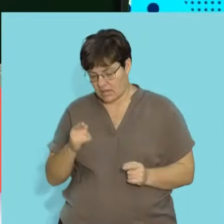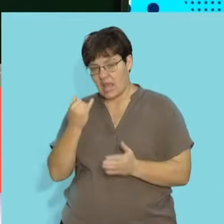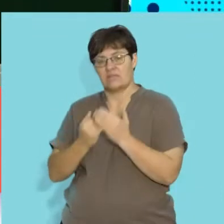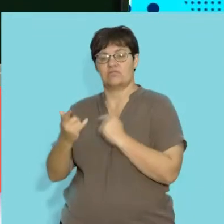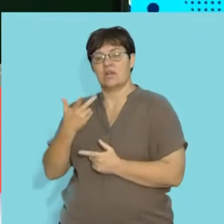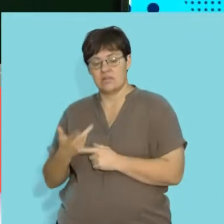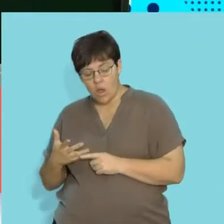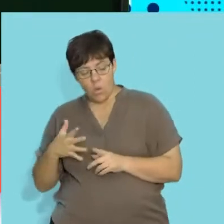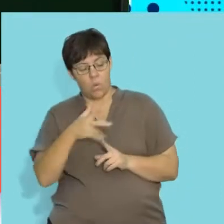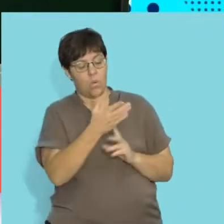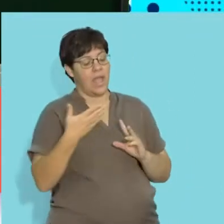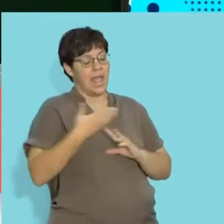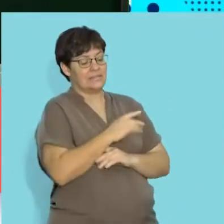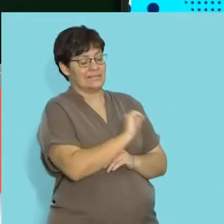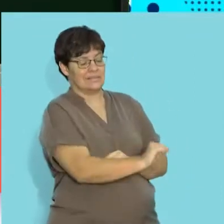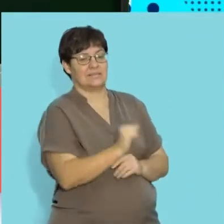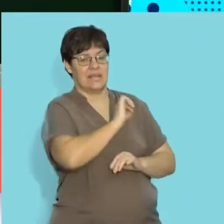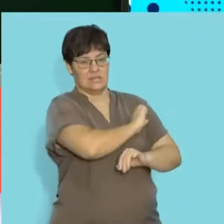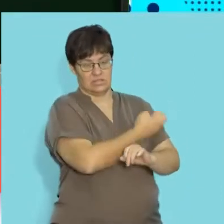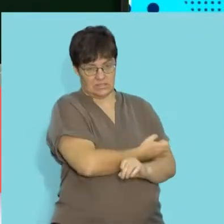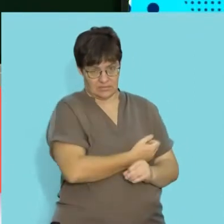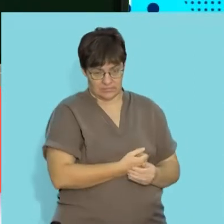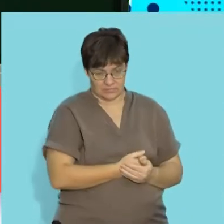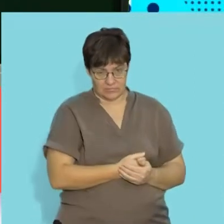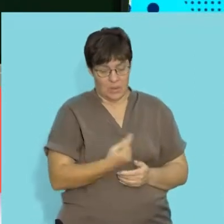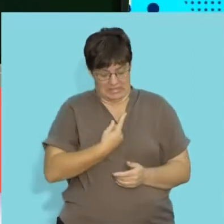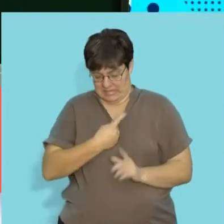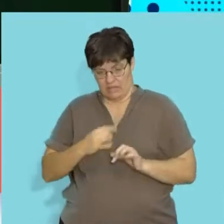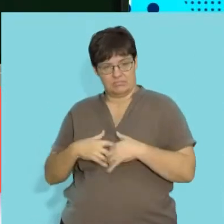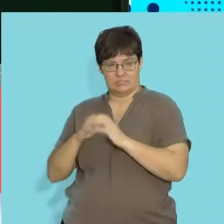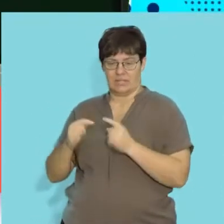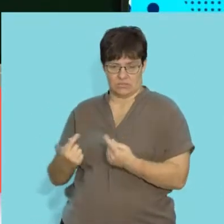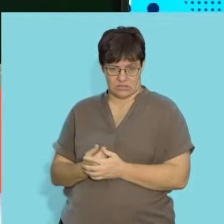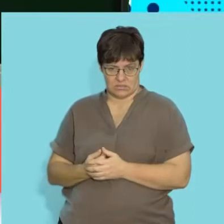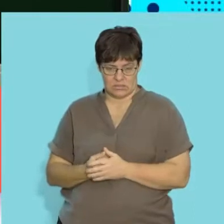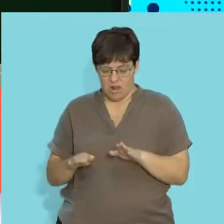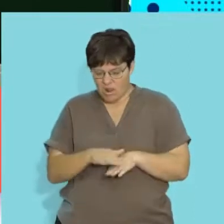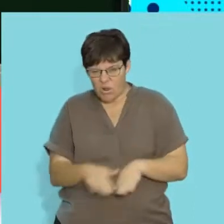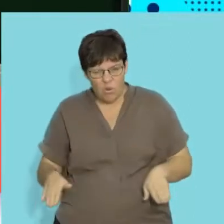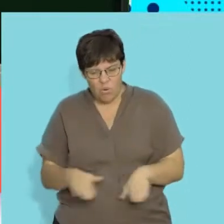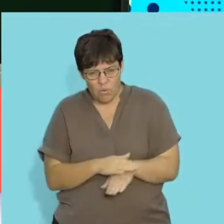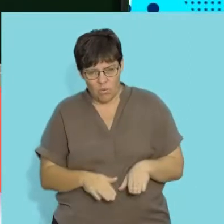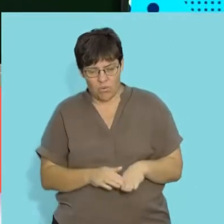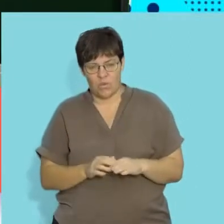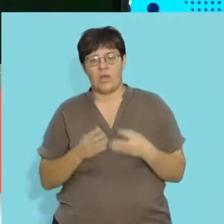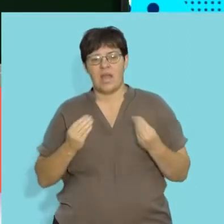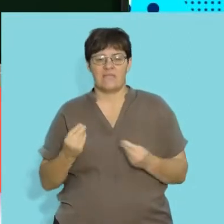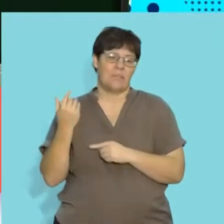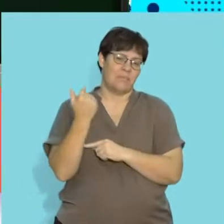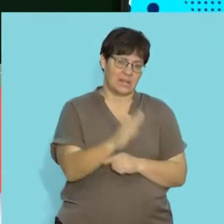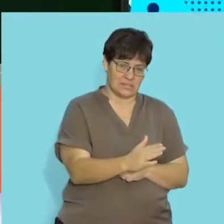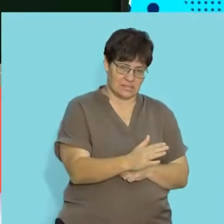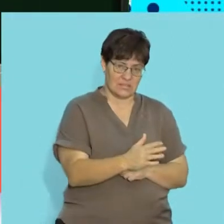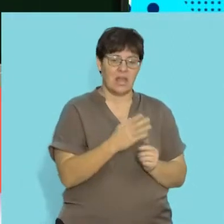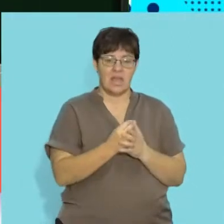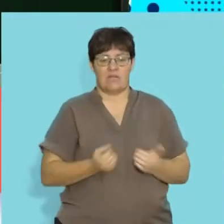to individuals that are now going to access that energy. So, we find that right at the bottom of a food chain, or we find that we have